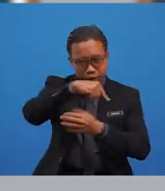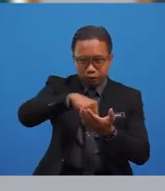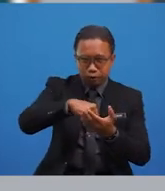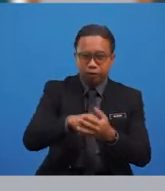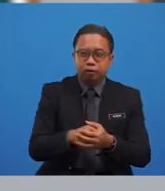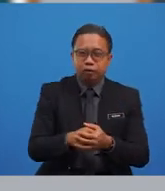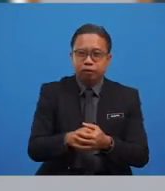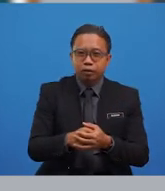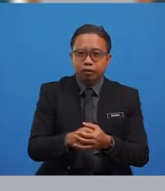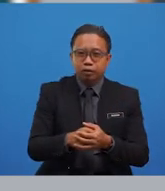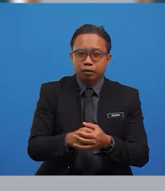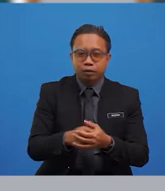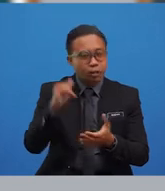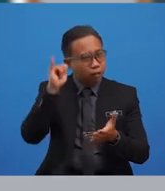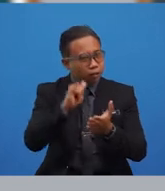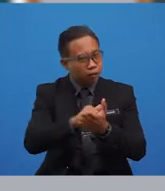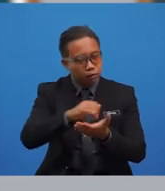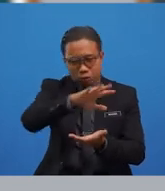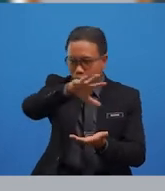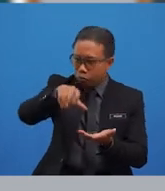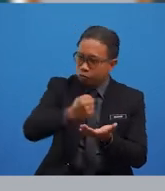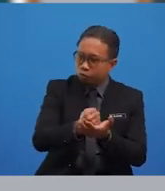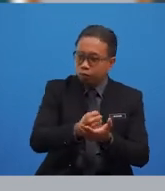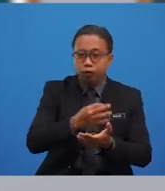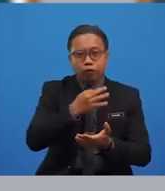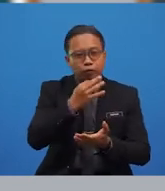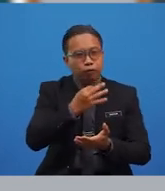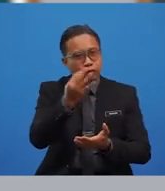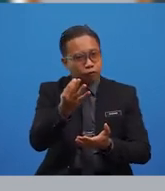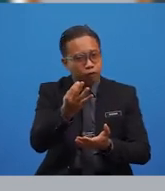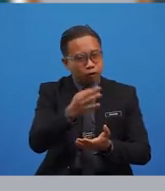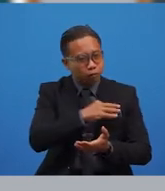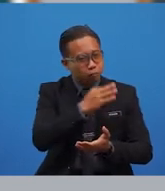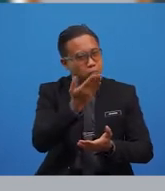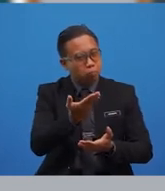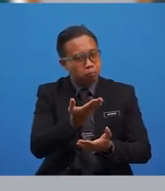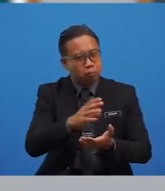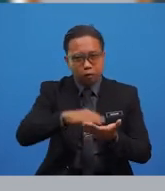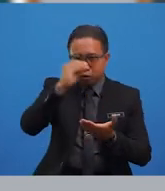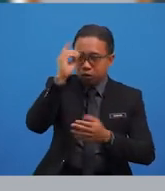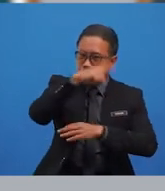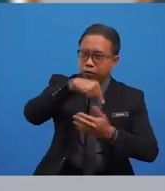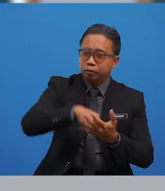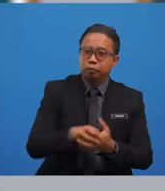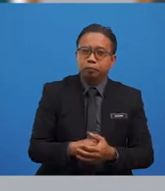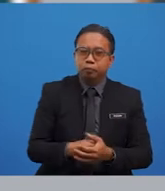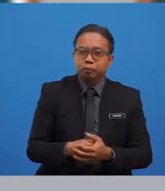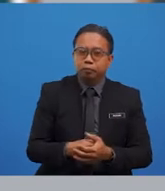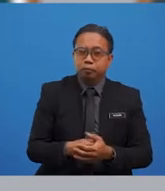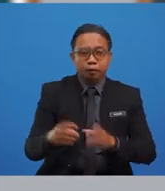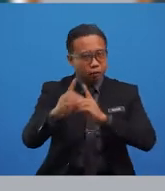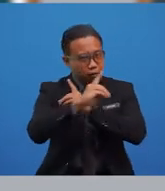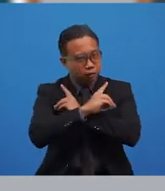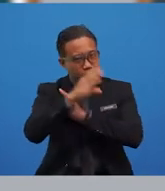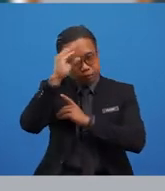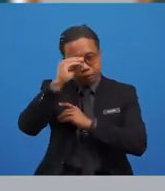sure that you had so much fun learning about articles with us, right? Mm-hmm. My dear boys and girls, before we end